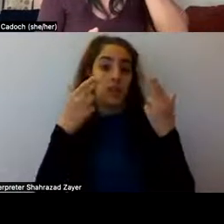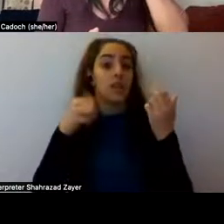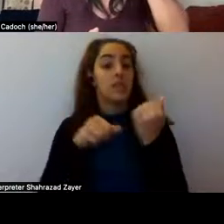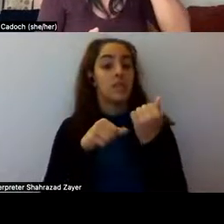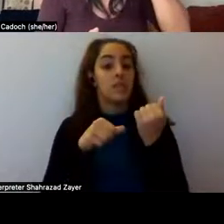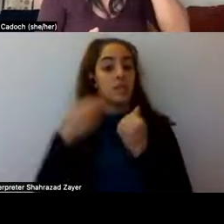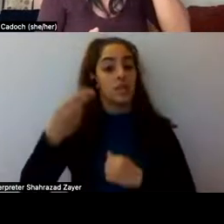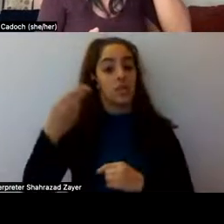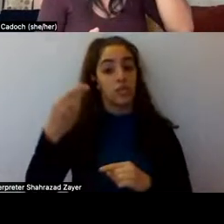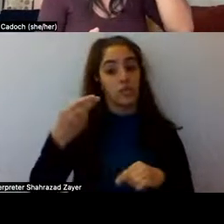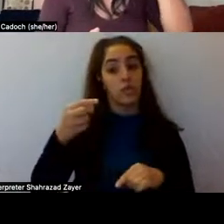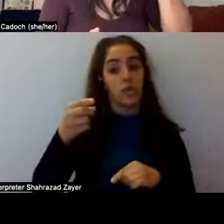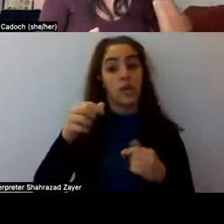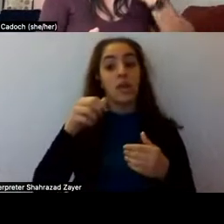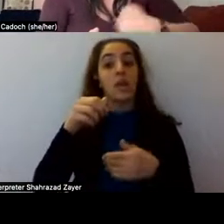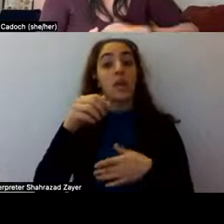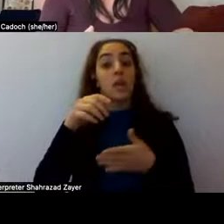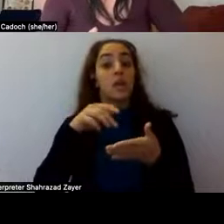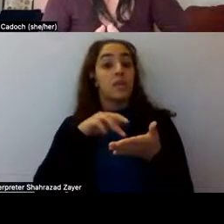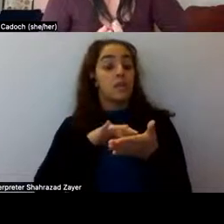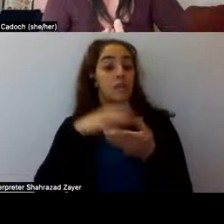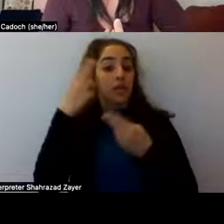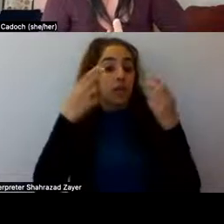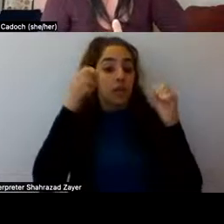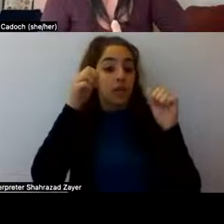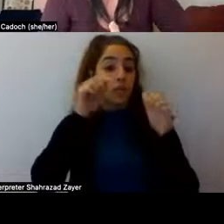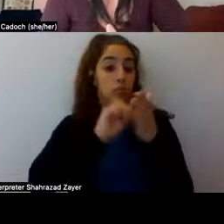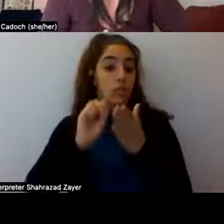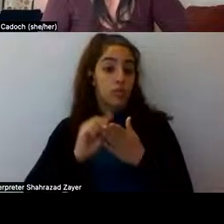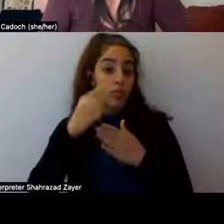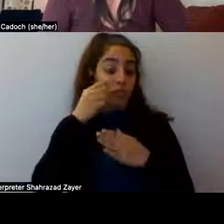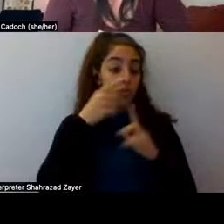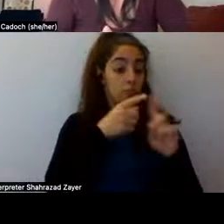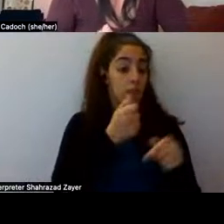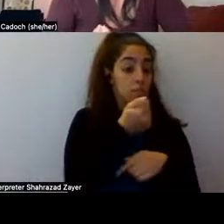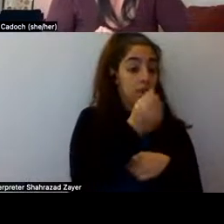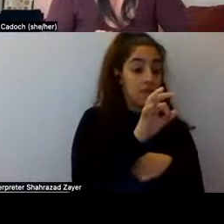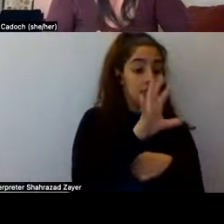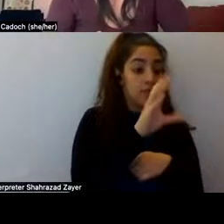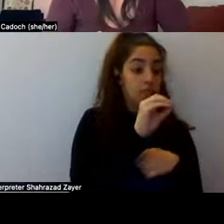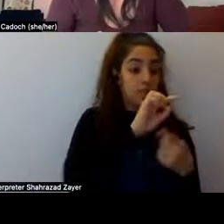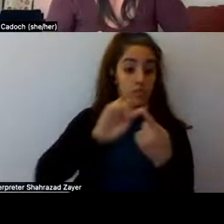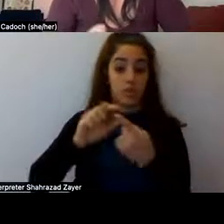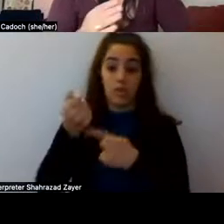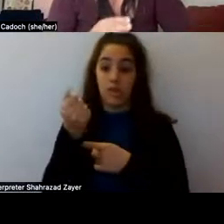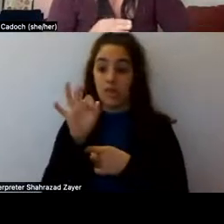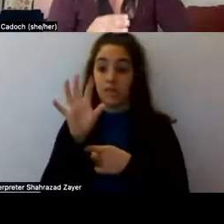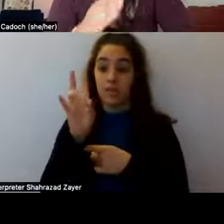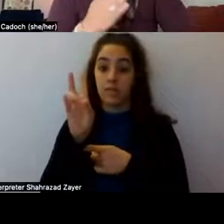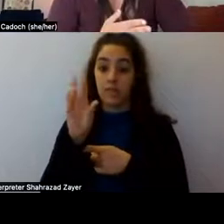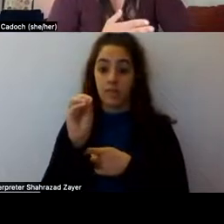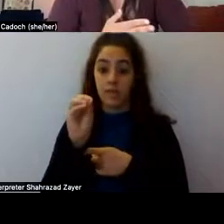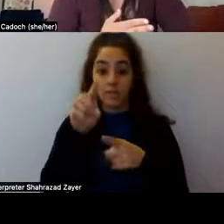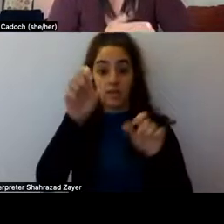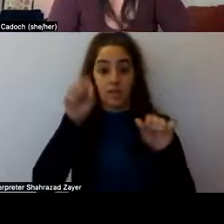psychedelics, uh, had been researched in, from the 1950s to the 1970s, um, and, uh, over here you